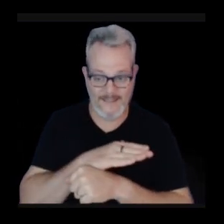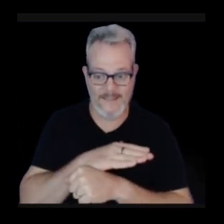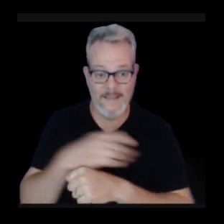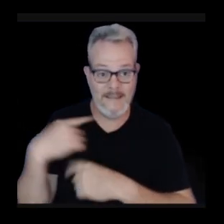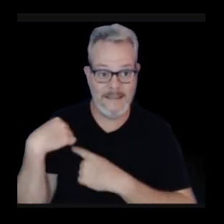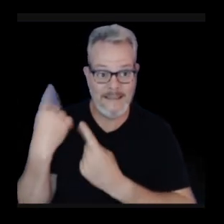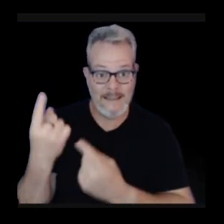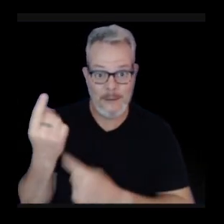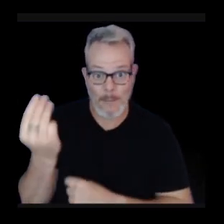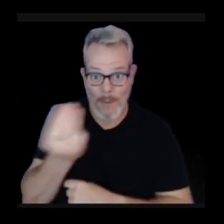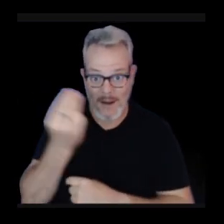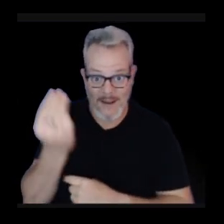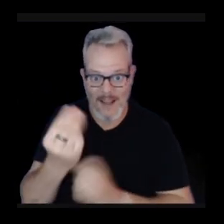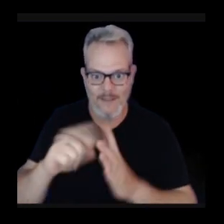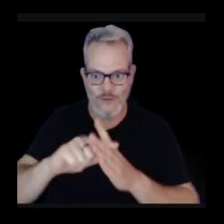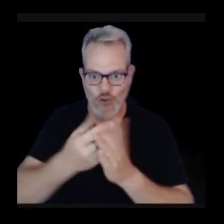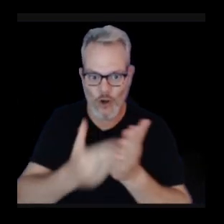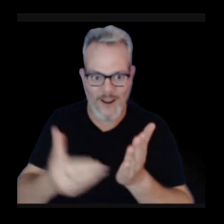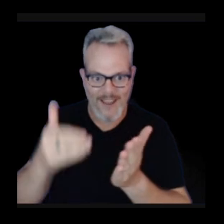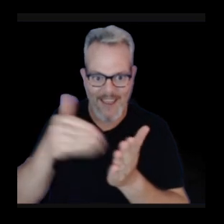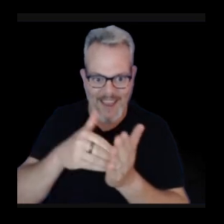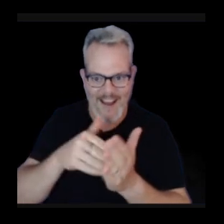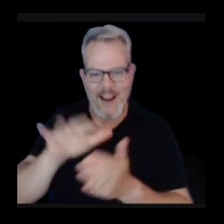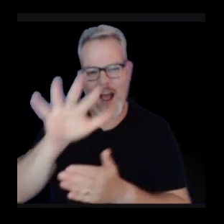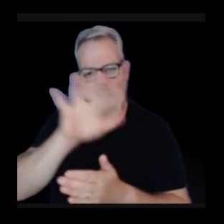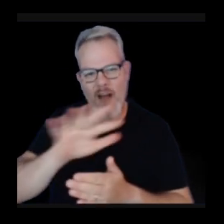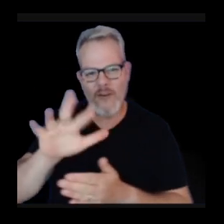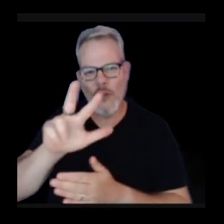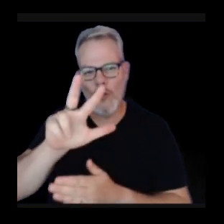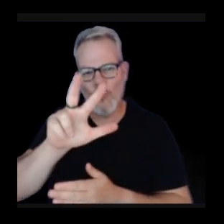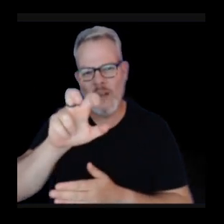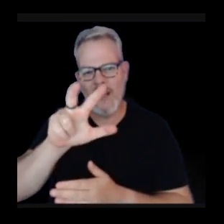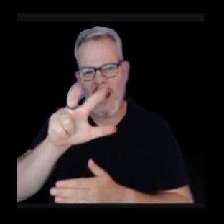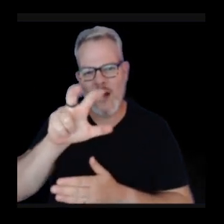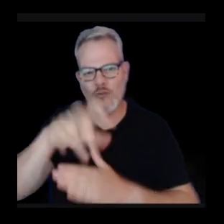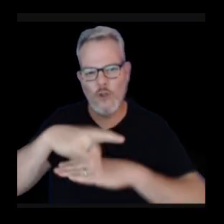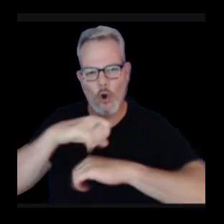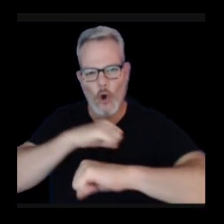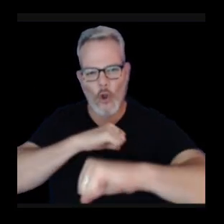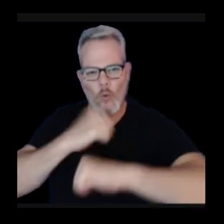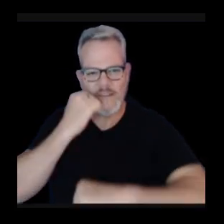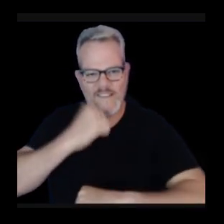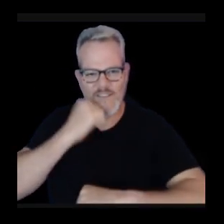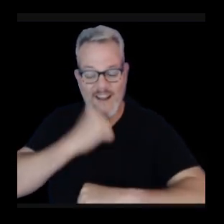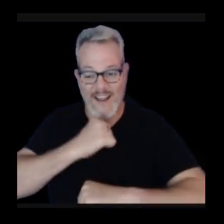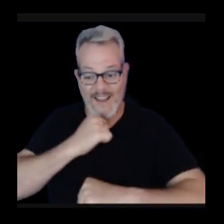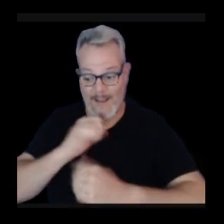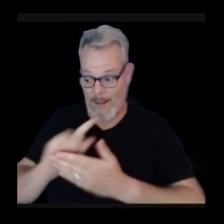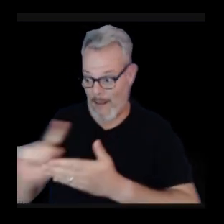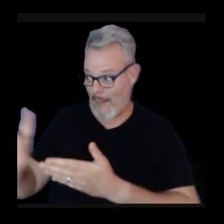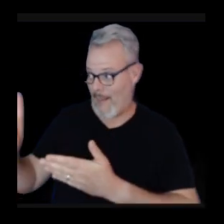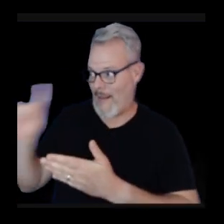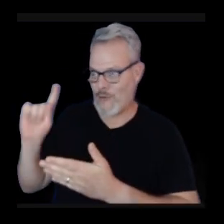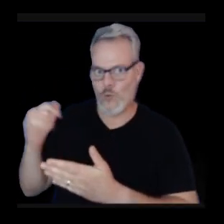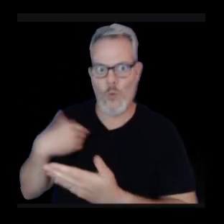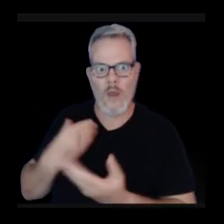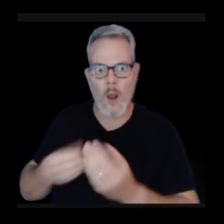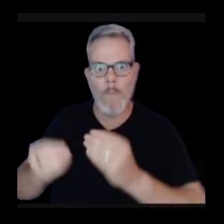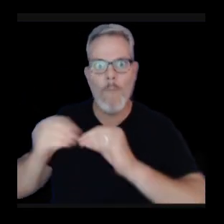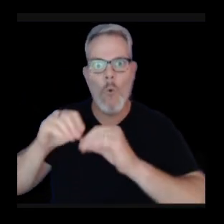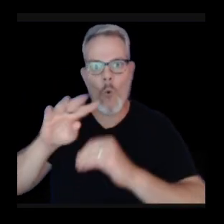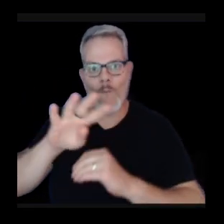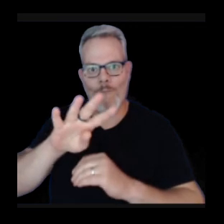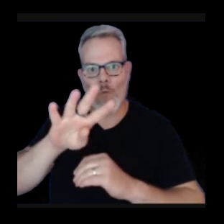at these 200 to 300 earthquakes a day levels. It's a little bit lower than the previous week where there were 300 or 400